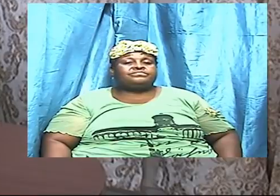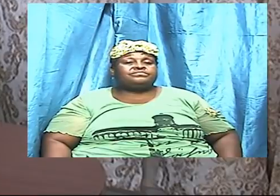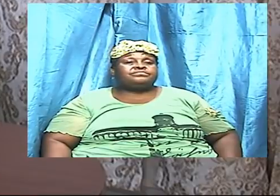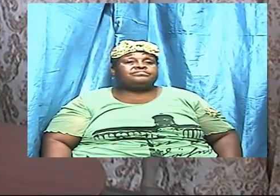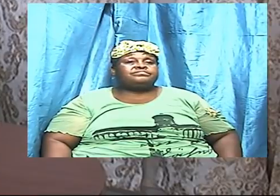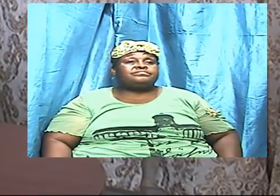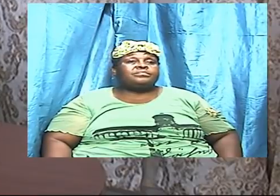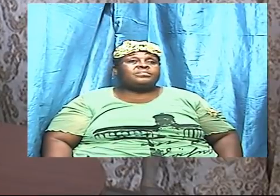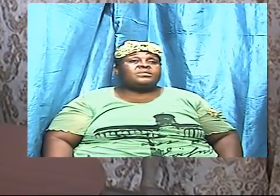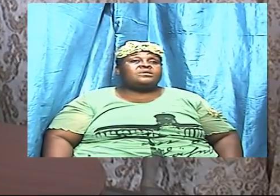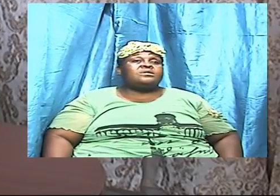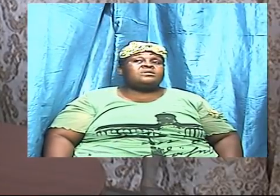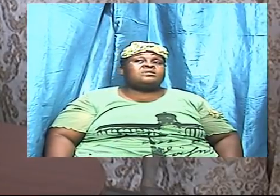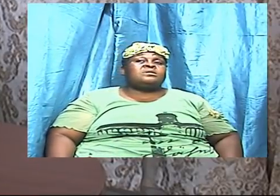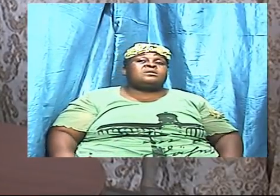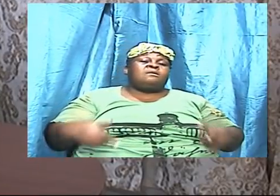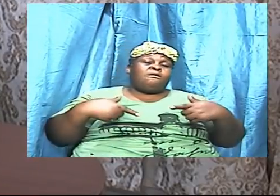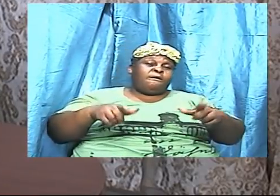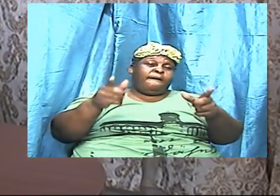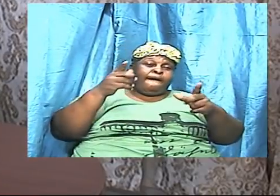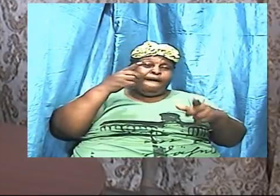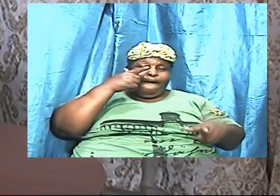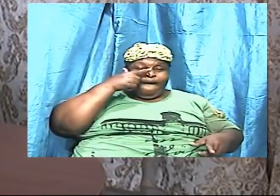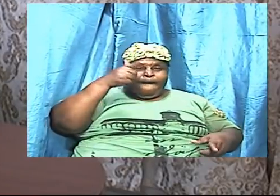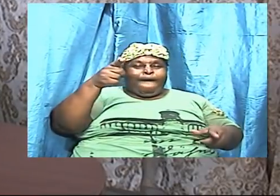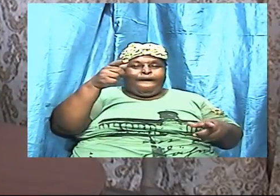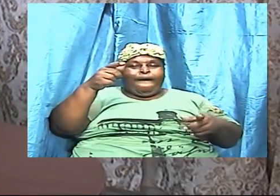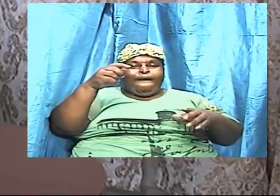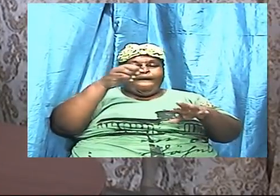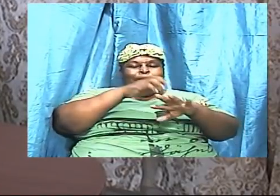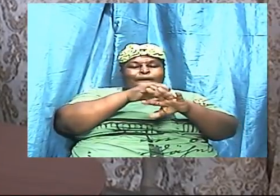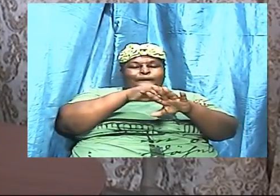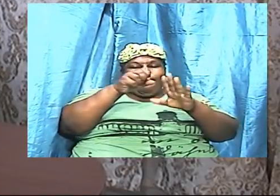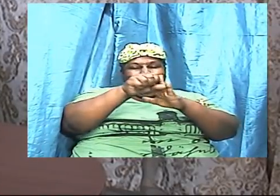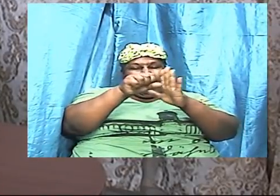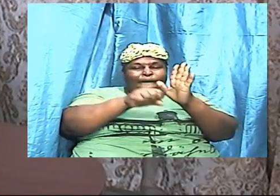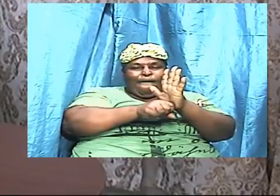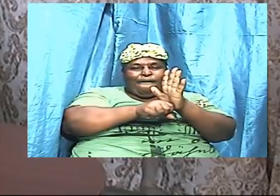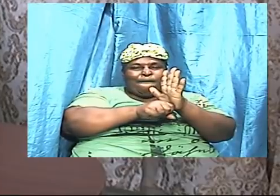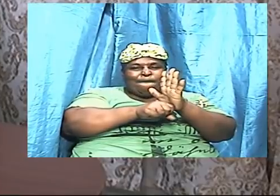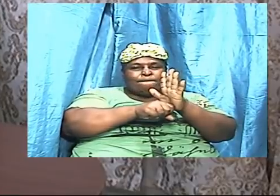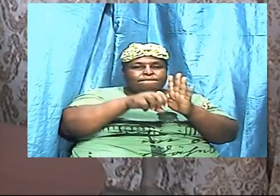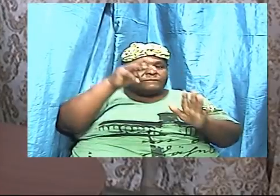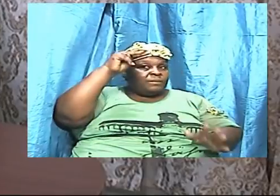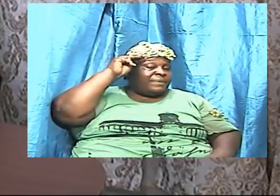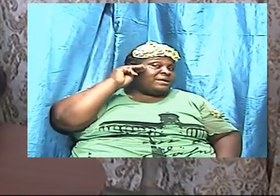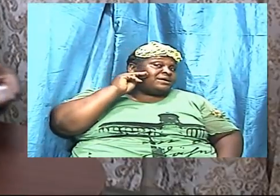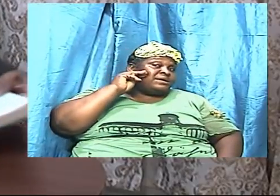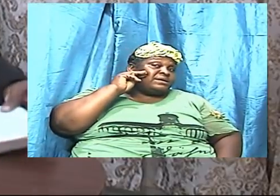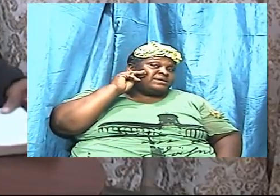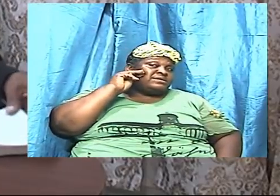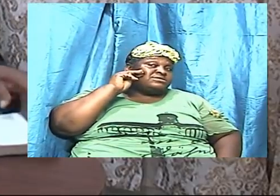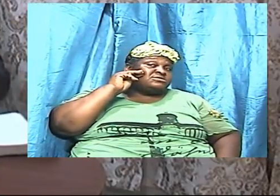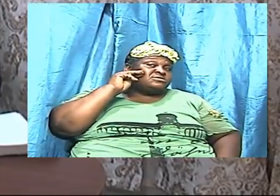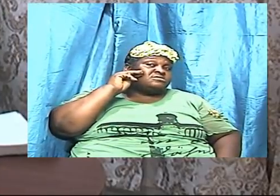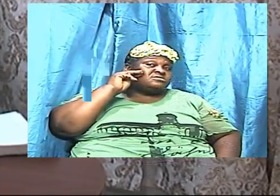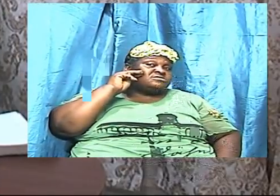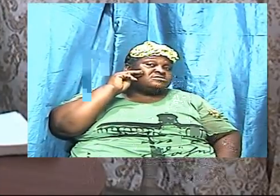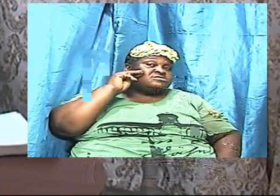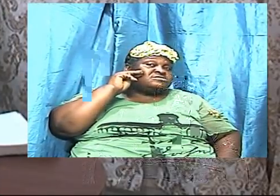so let us look at the scripture at say Matthew chapter number four